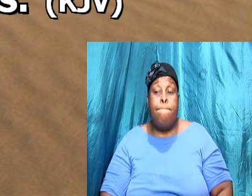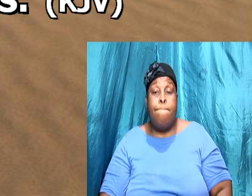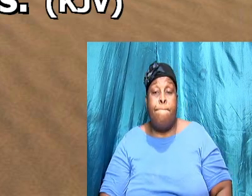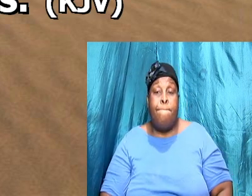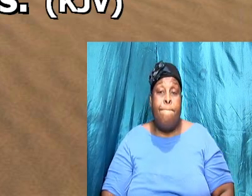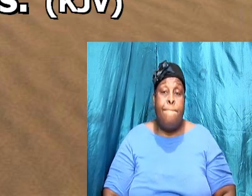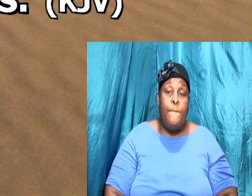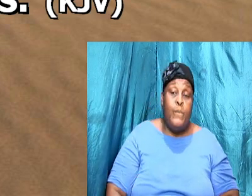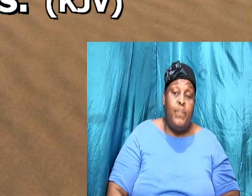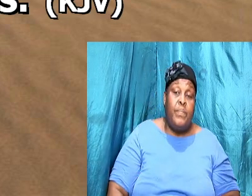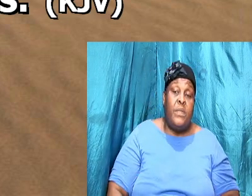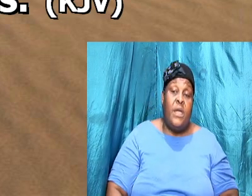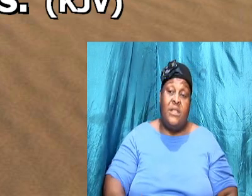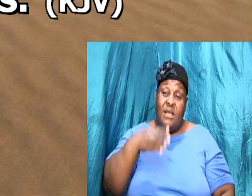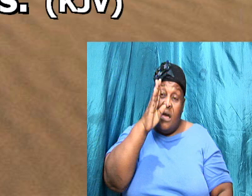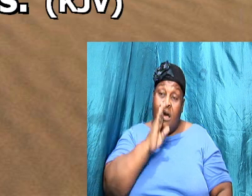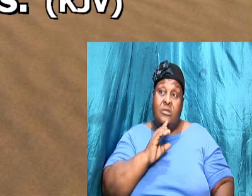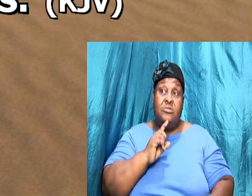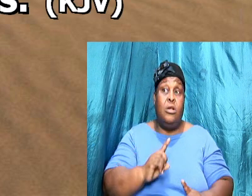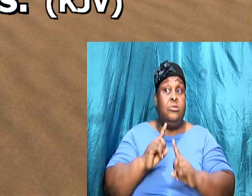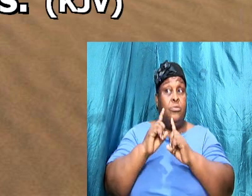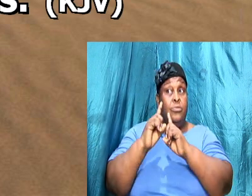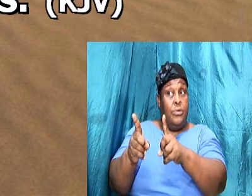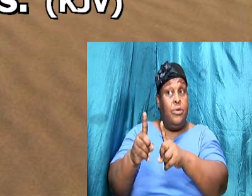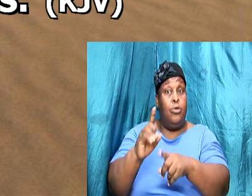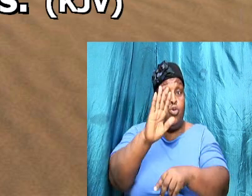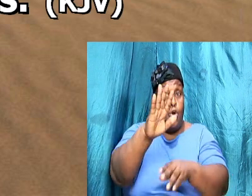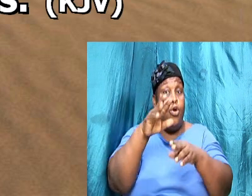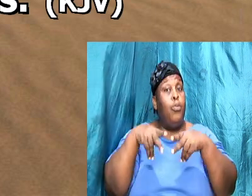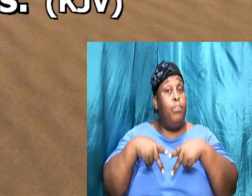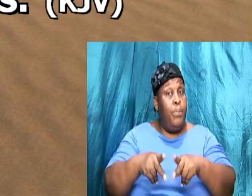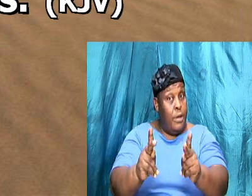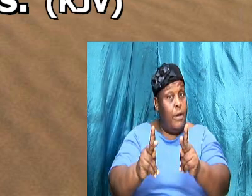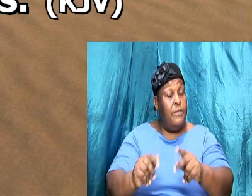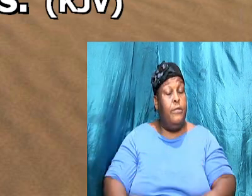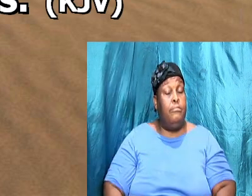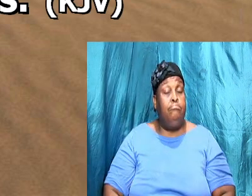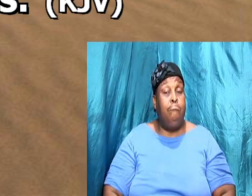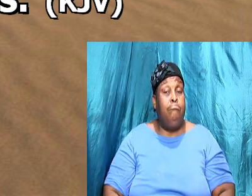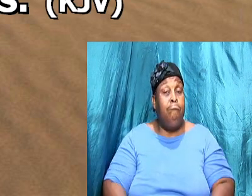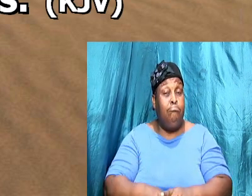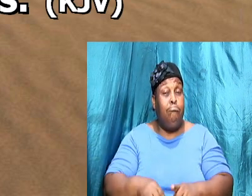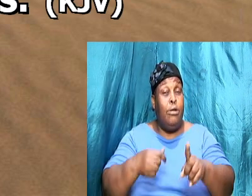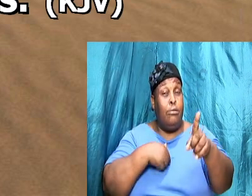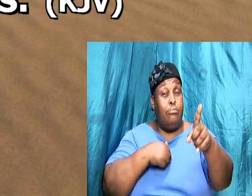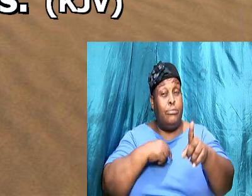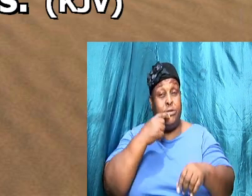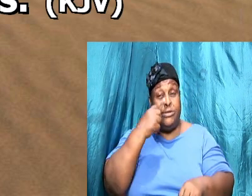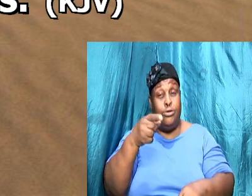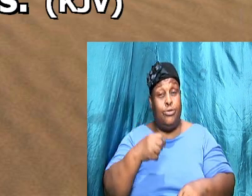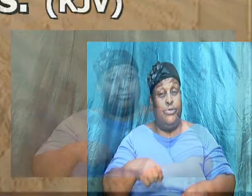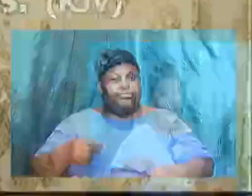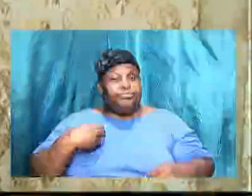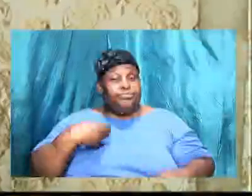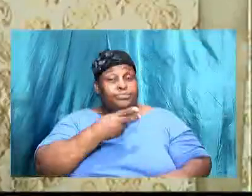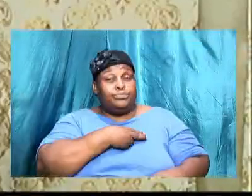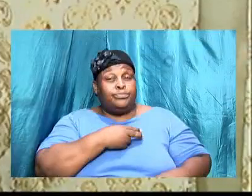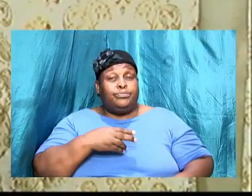and he shall direct thy part so like I've been saying to us the blueprint